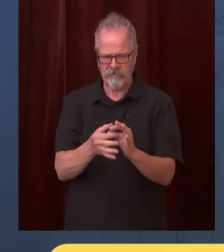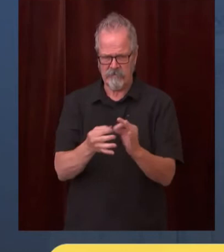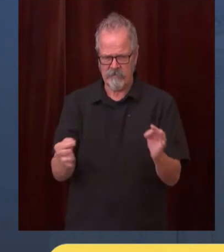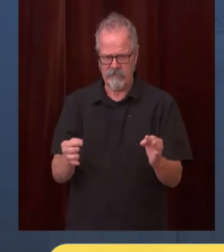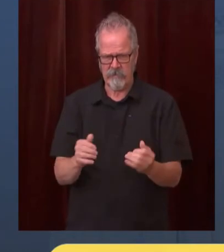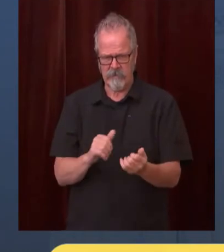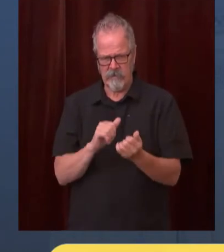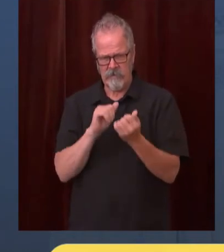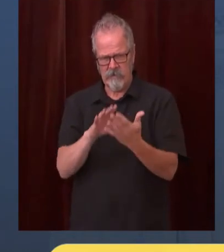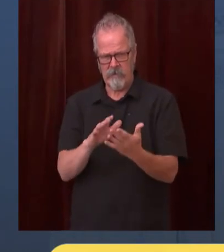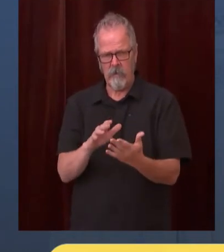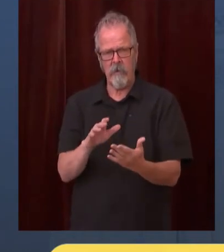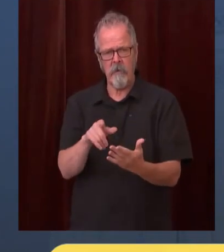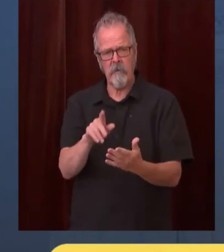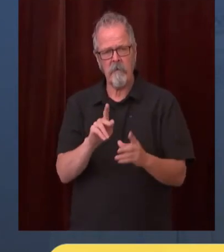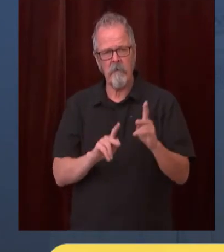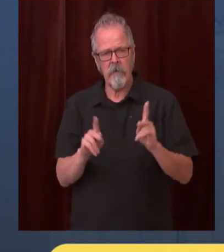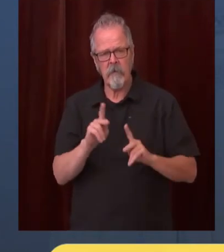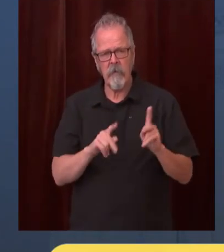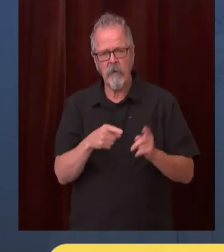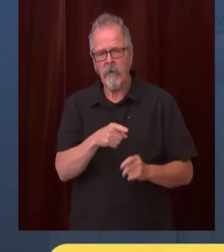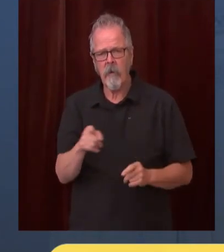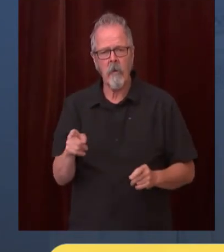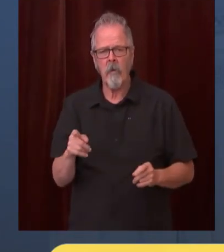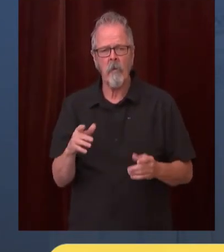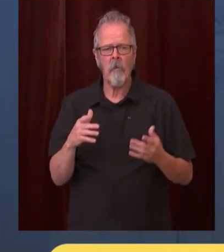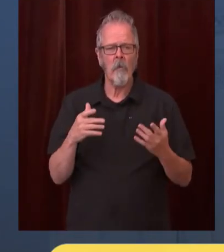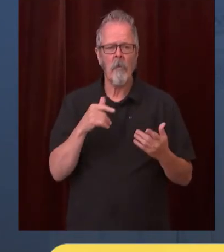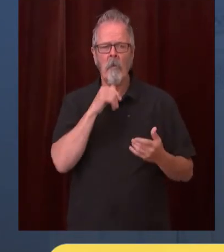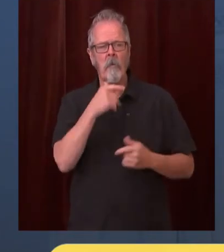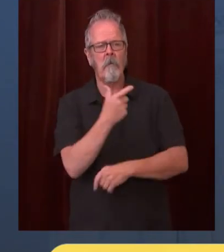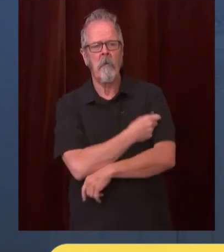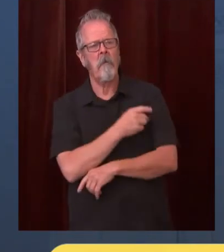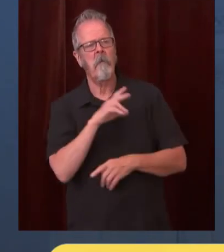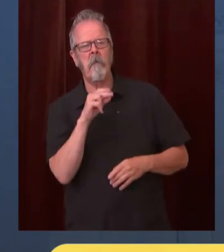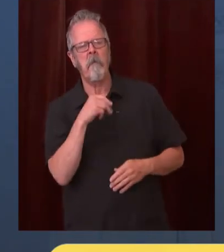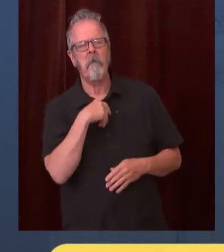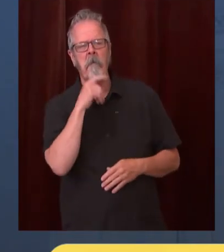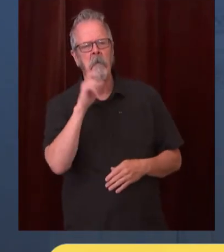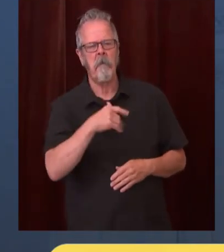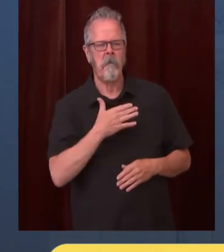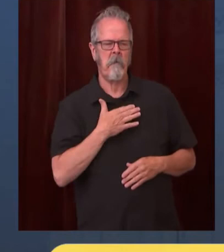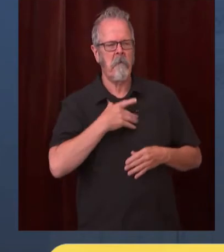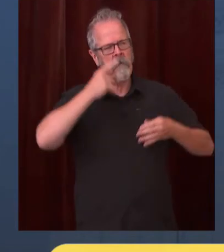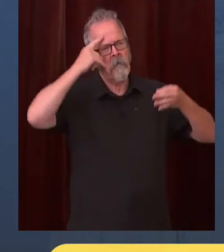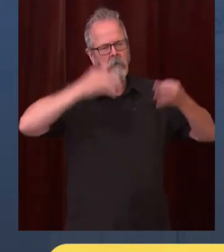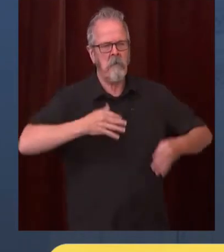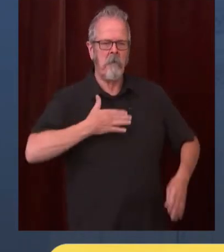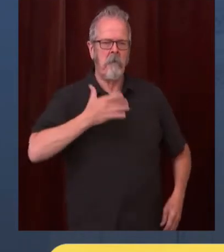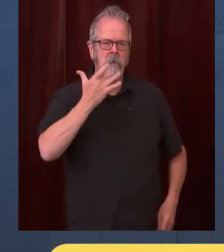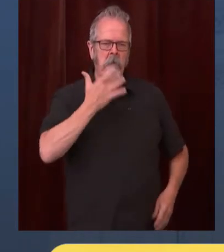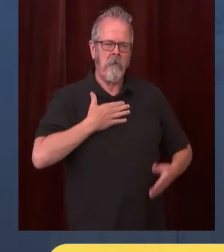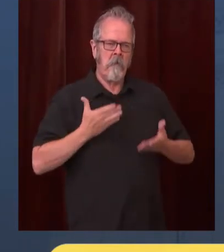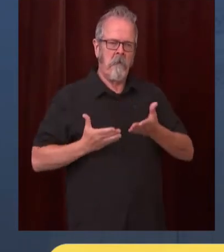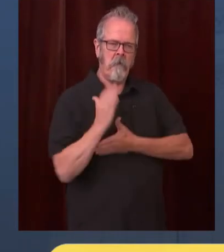and i've heard some people say that it's it's just sort of an individual decision that is just so far from the truth